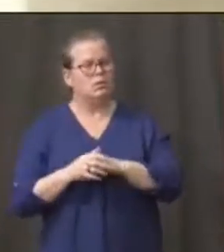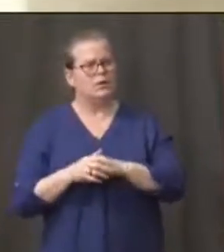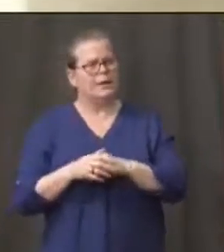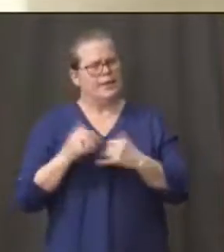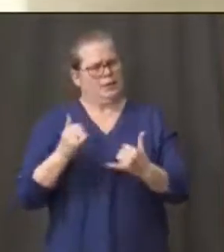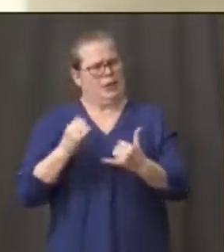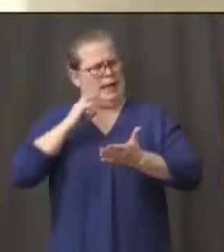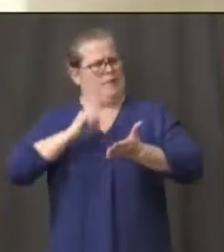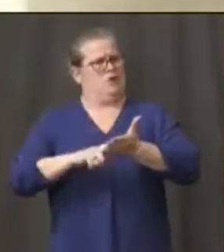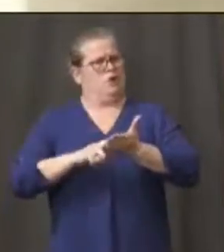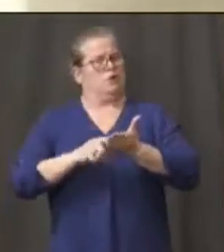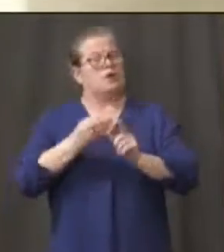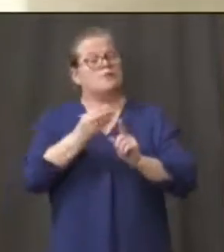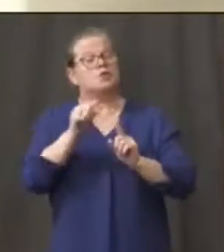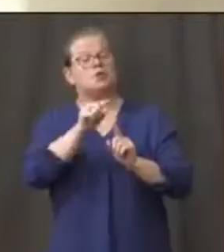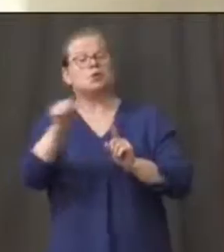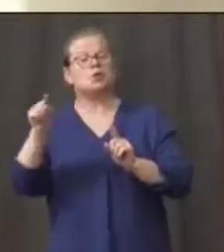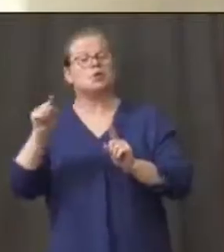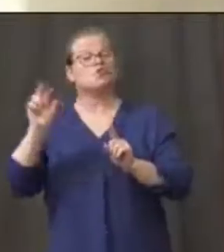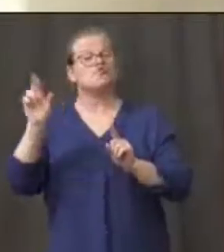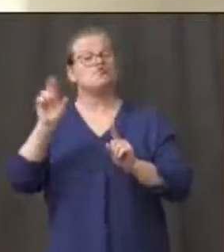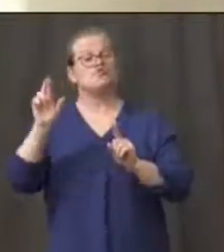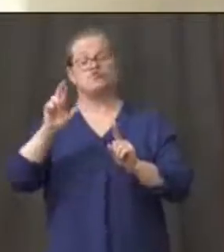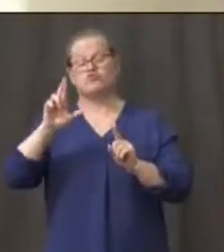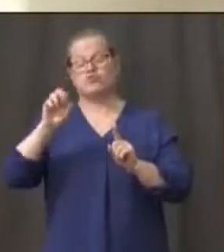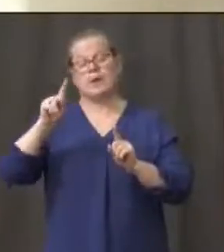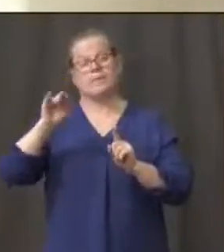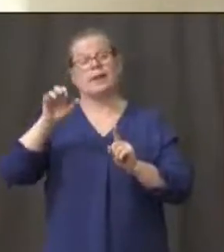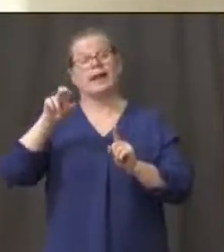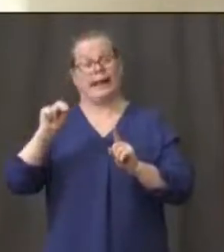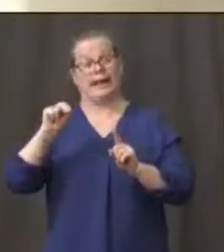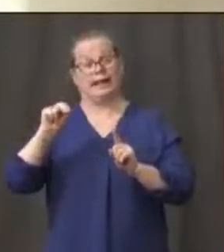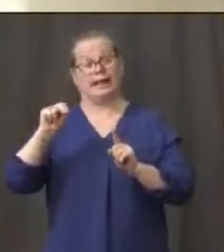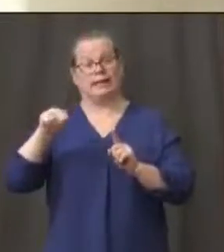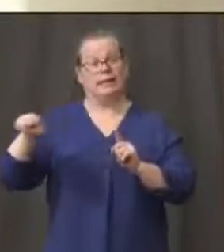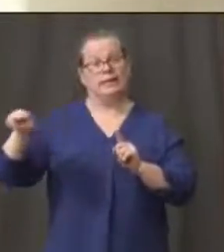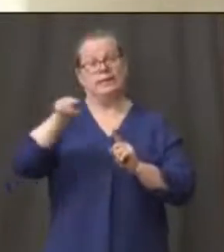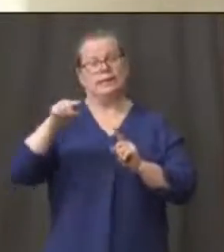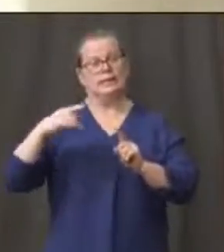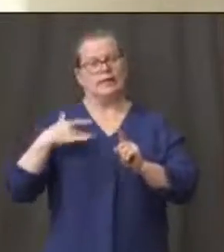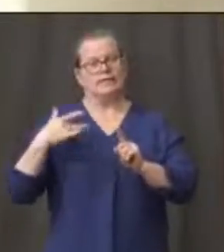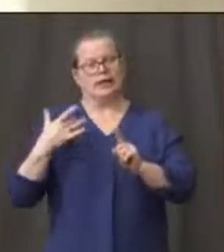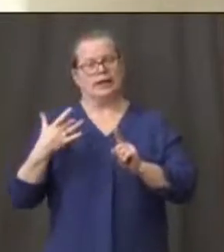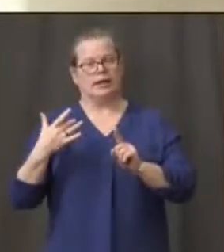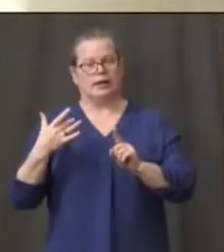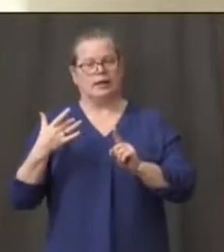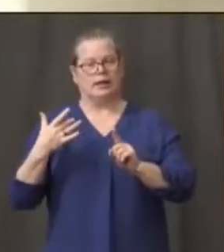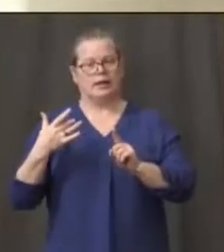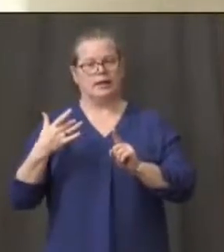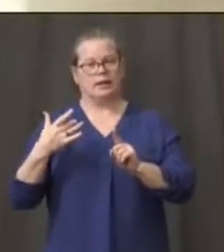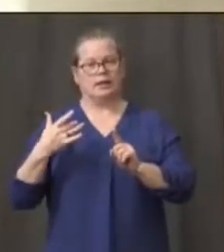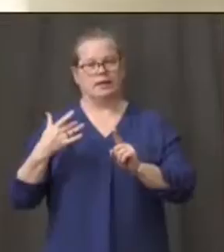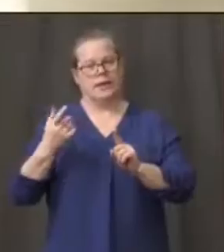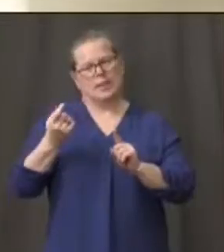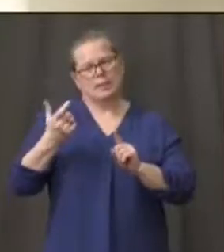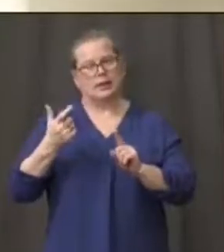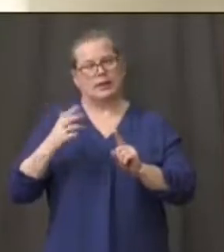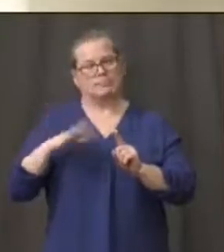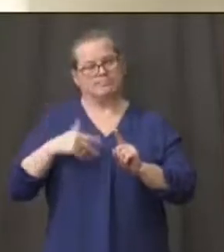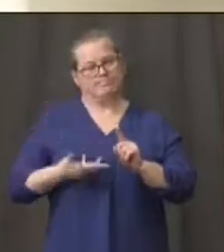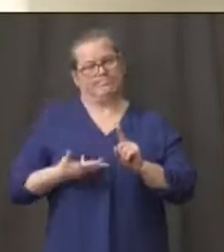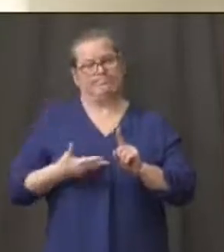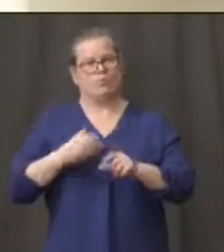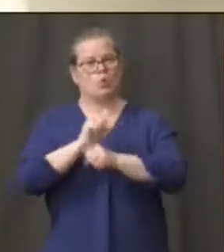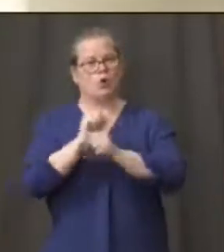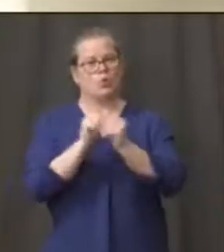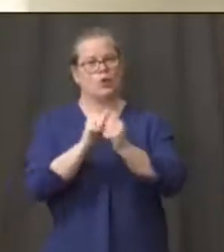of Republicans to the idea of Connecticut sort of working that closely with New York in particular. So